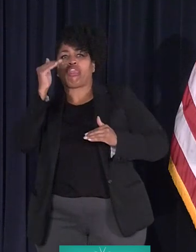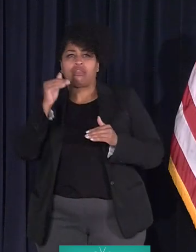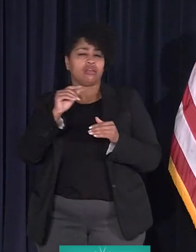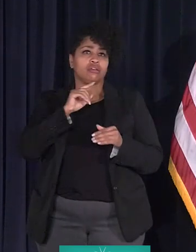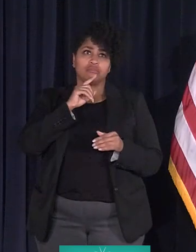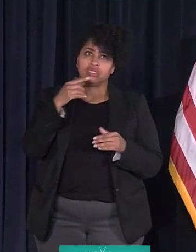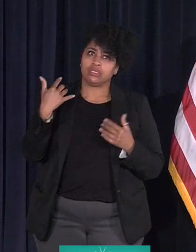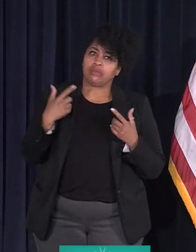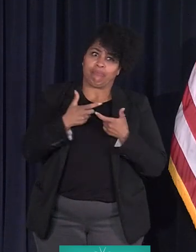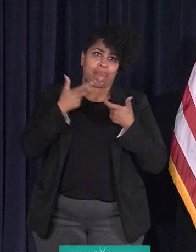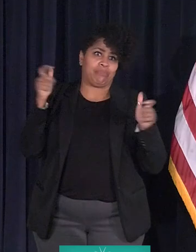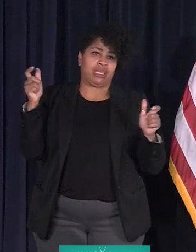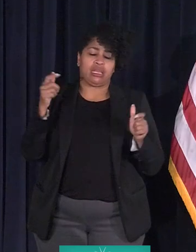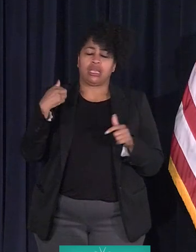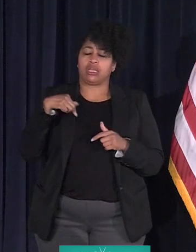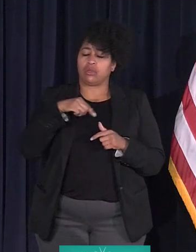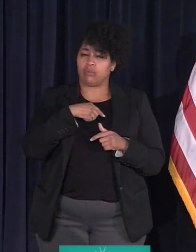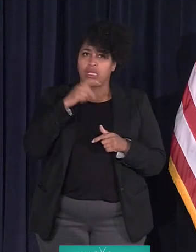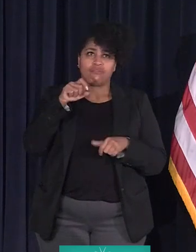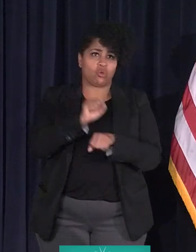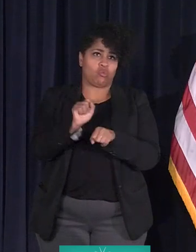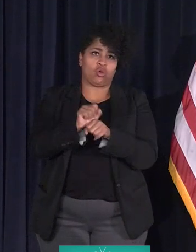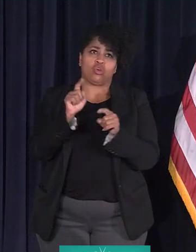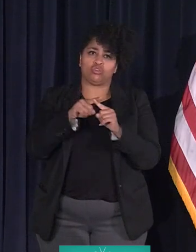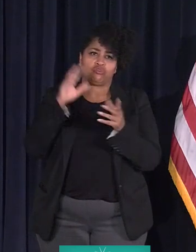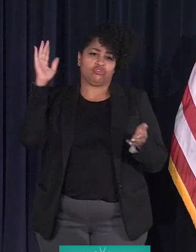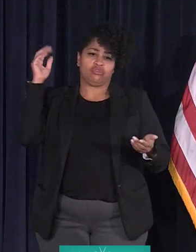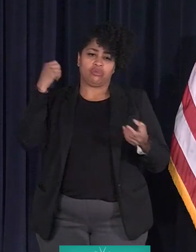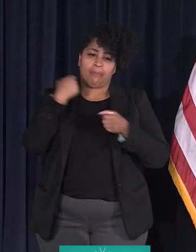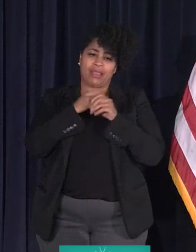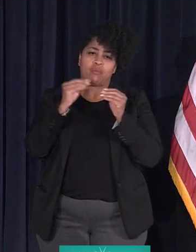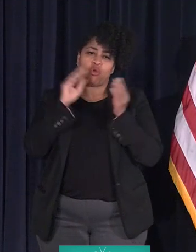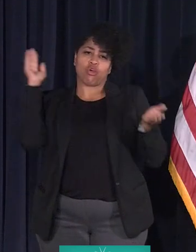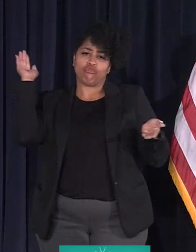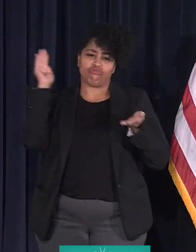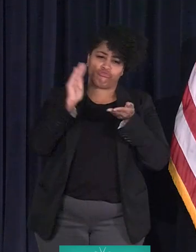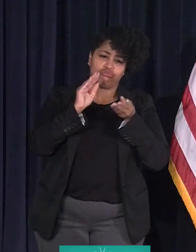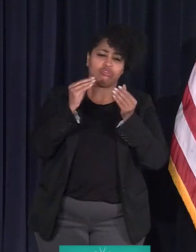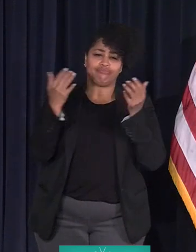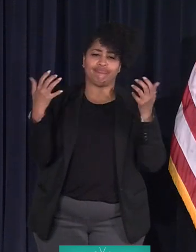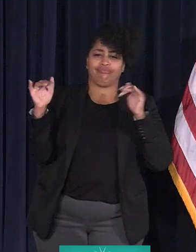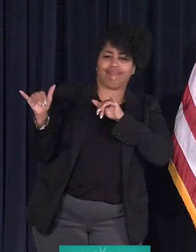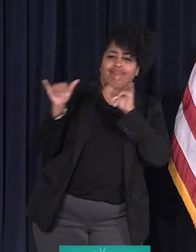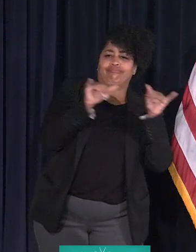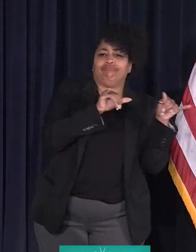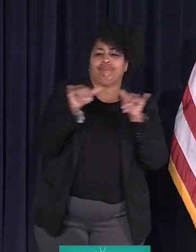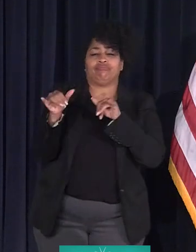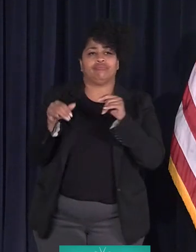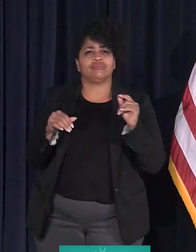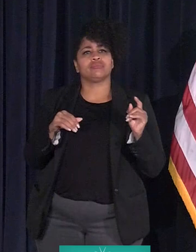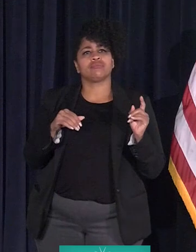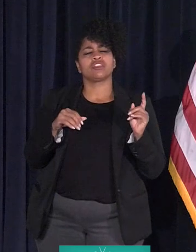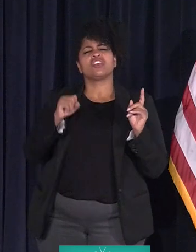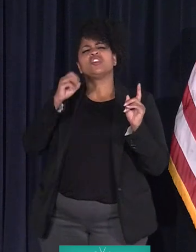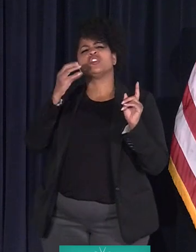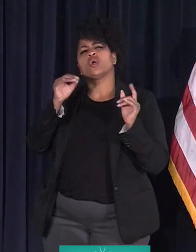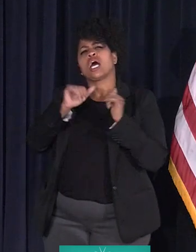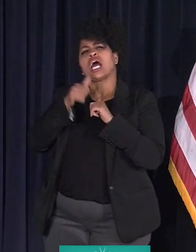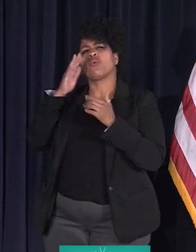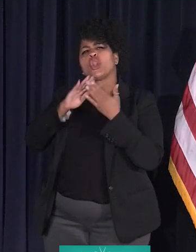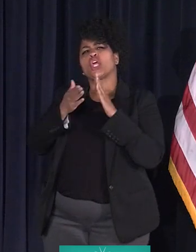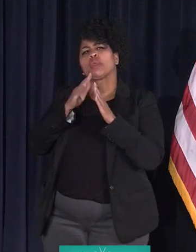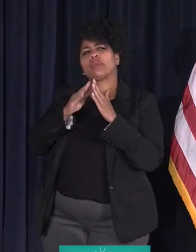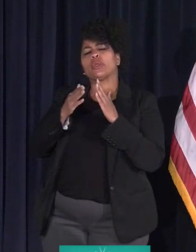-well-off is getting greater if we don't erase it. Fantastic. So how will the community be involved in decision-making,